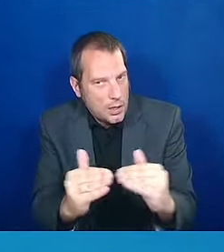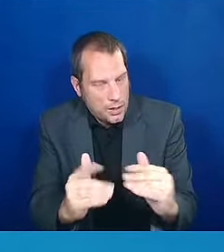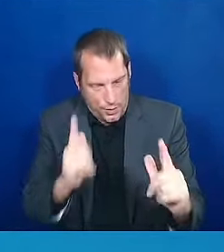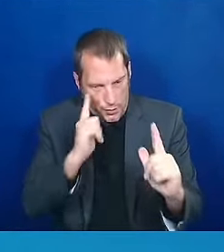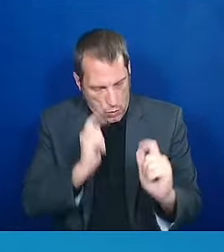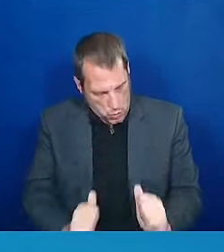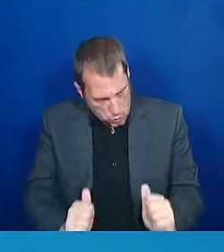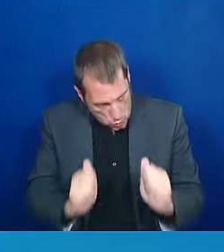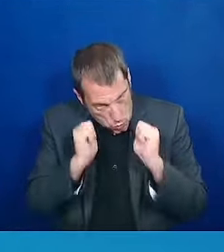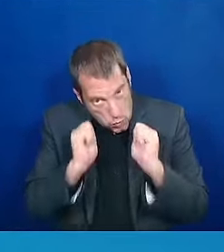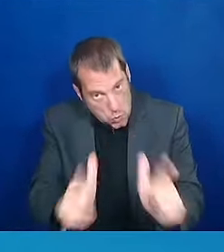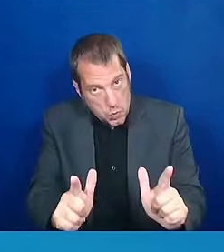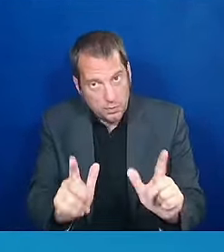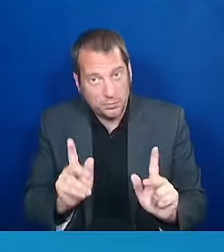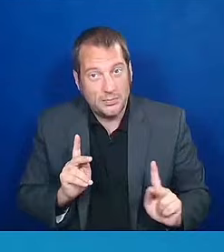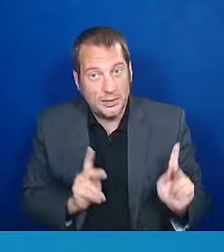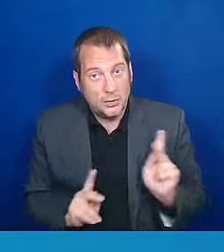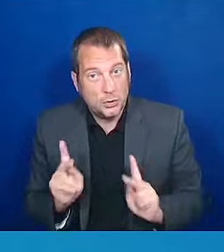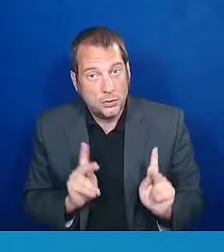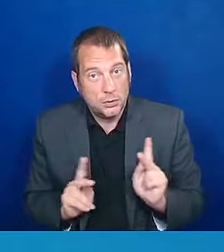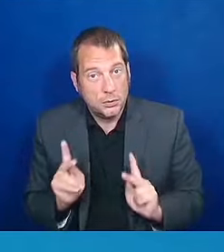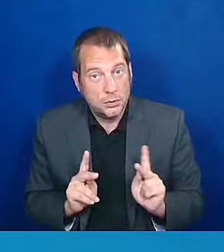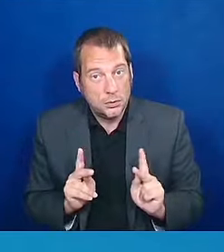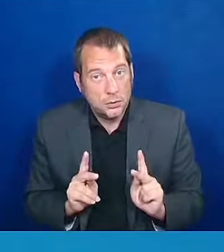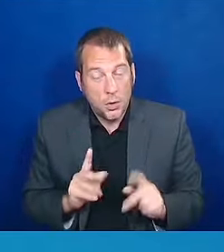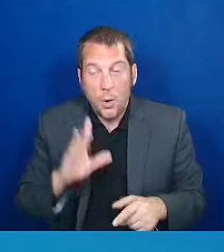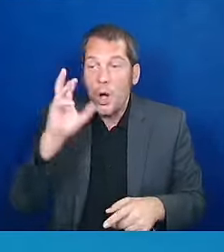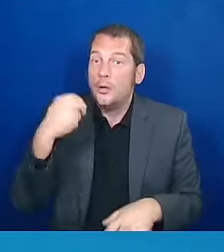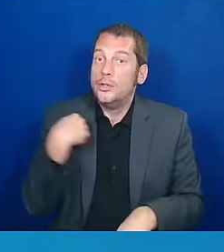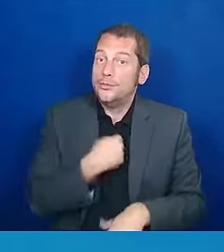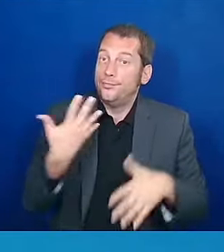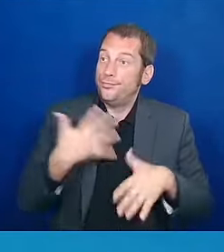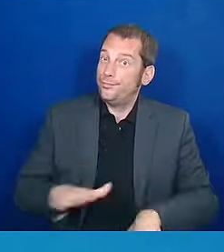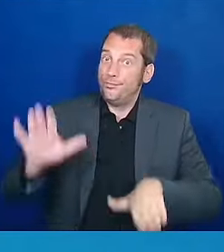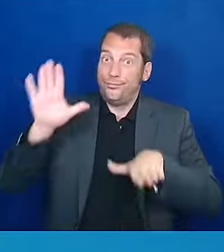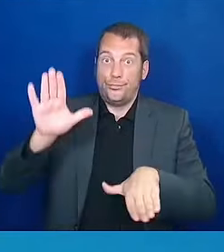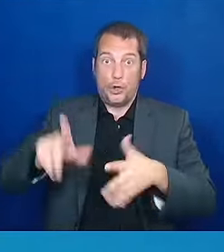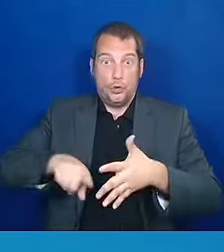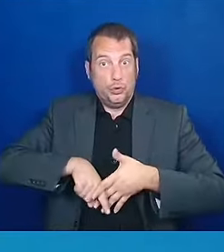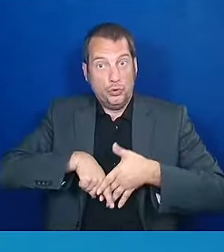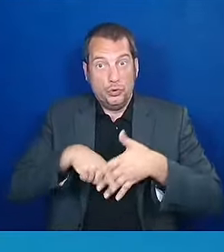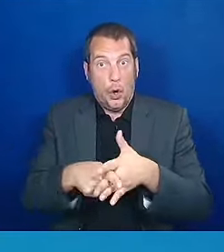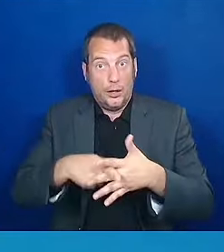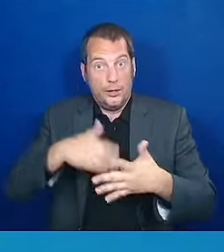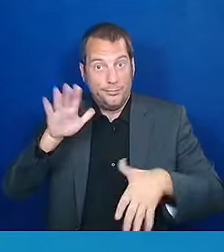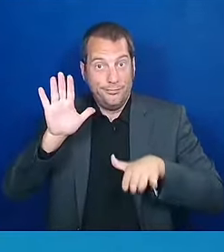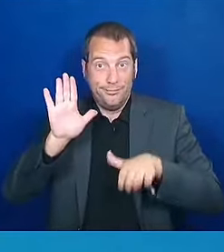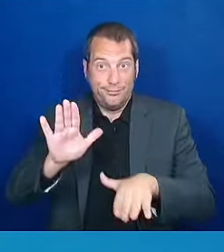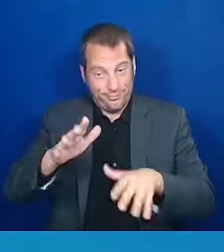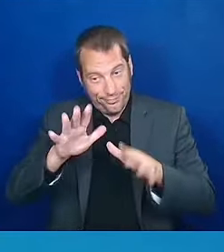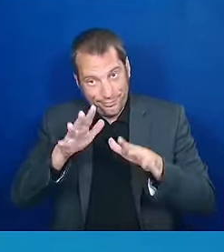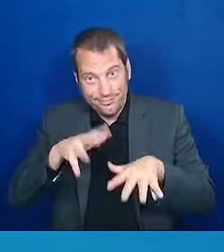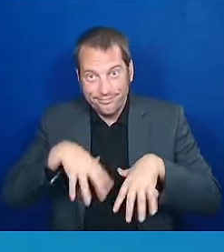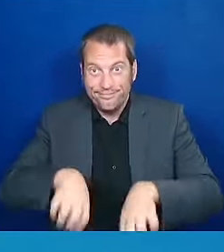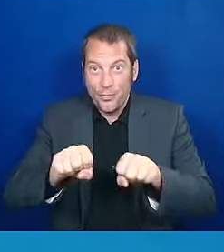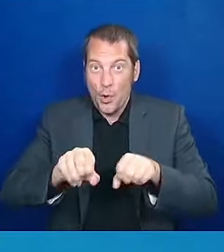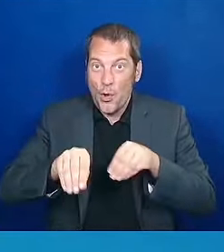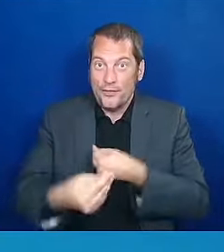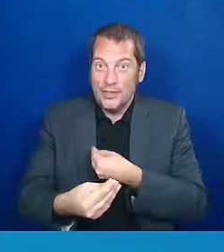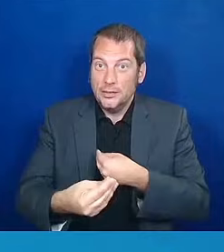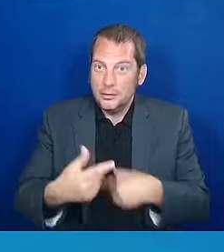You know, when we first took office, the president and I knew that to realize that promise, we must address